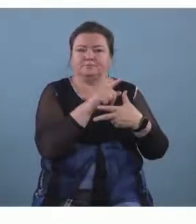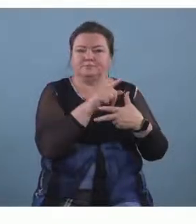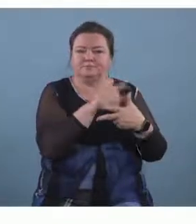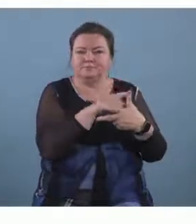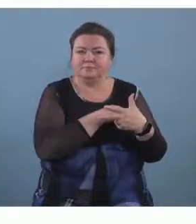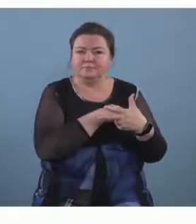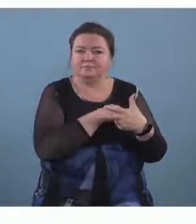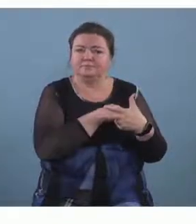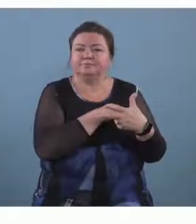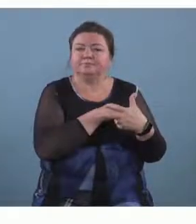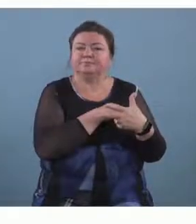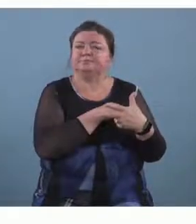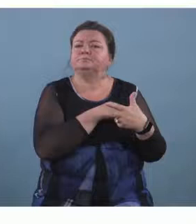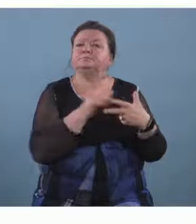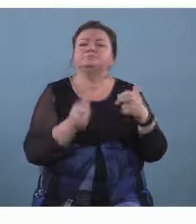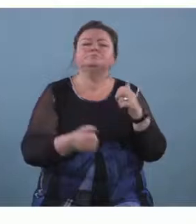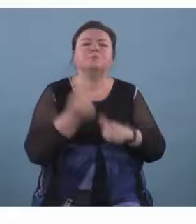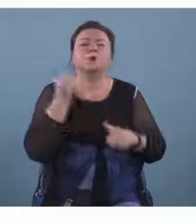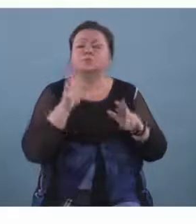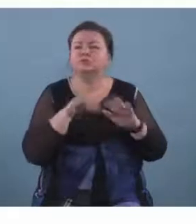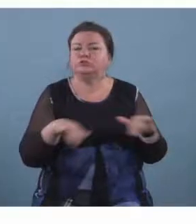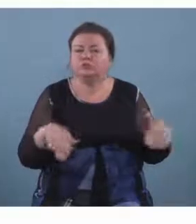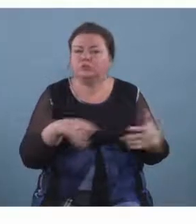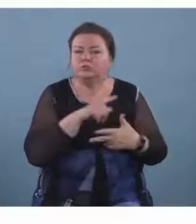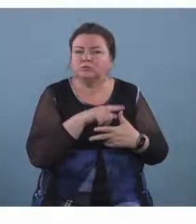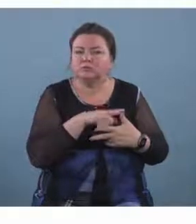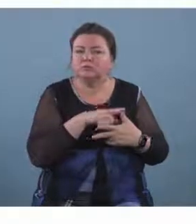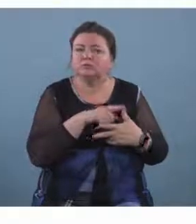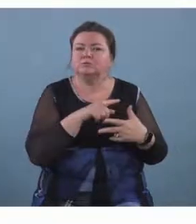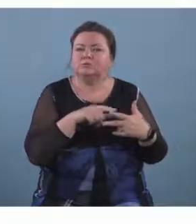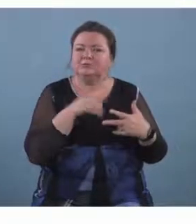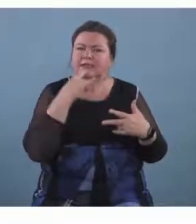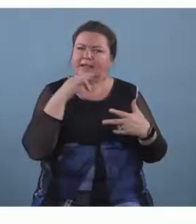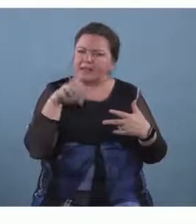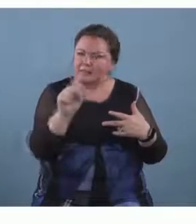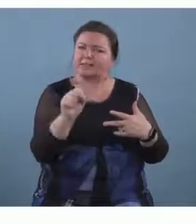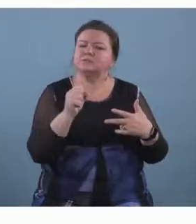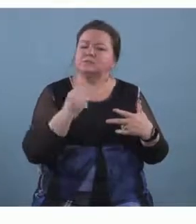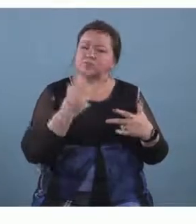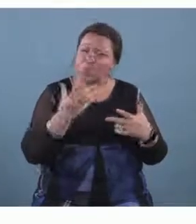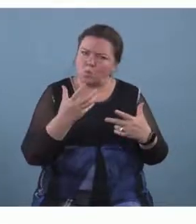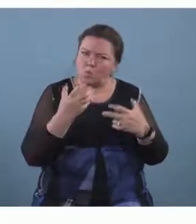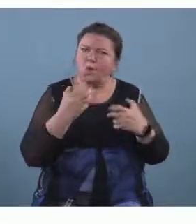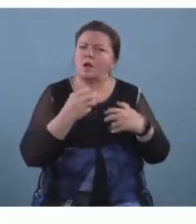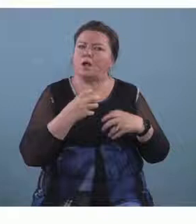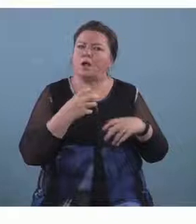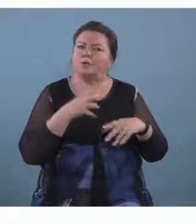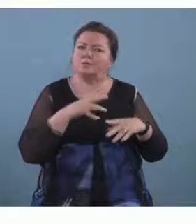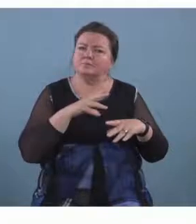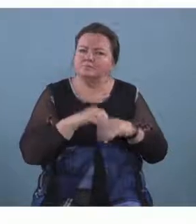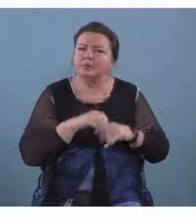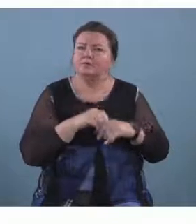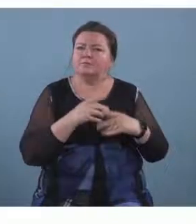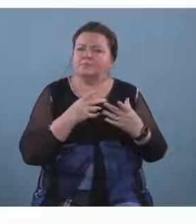most of the children in each of the areas are saying yes they want to carry on playing music and i believe